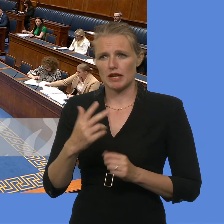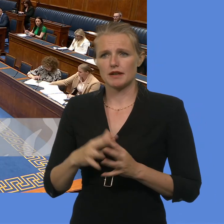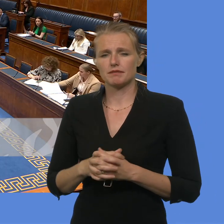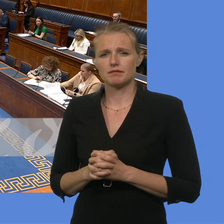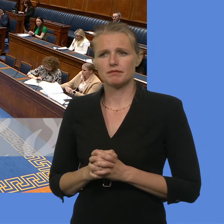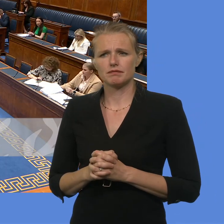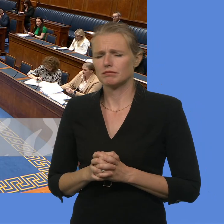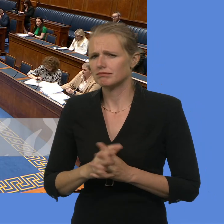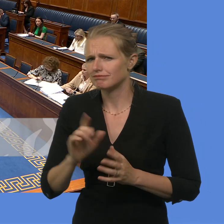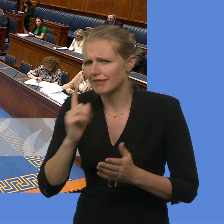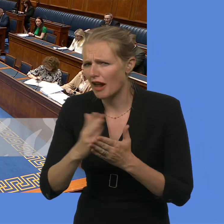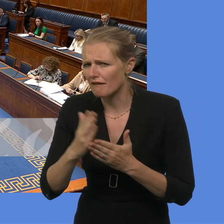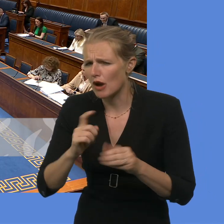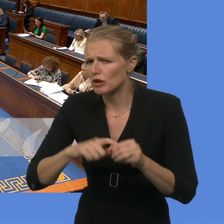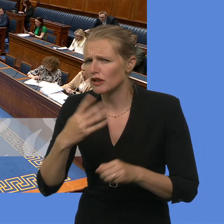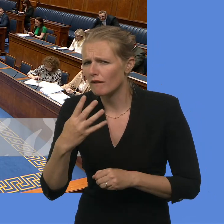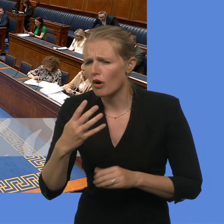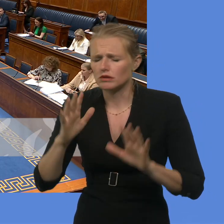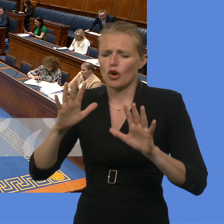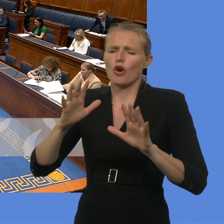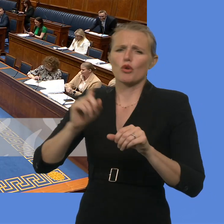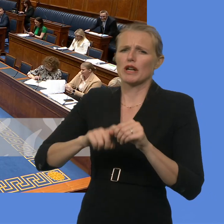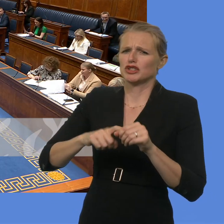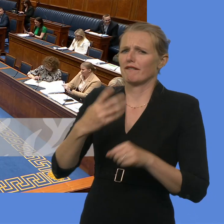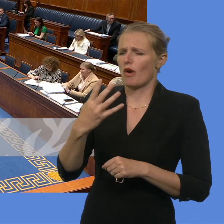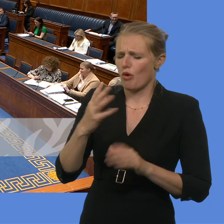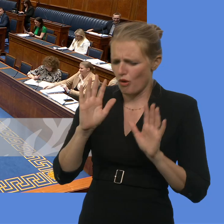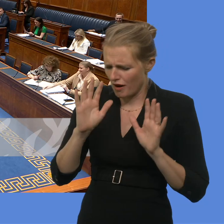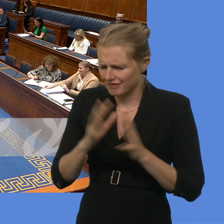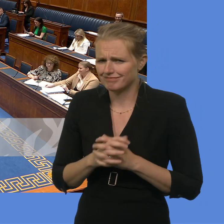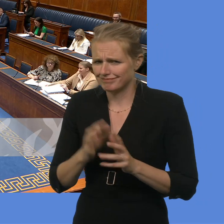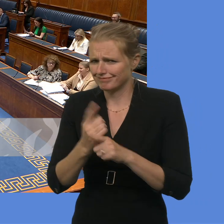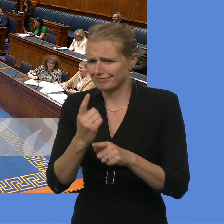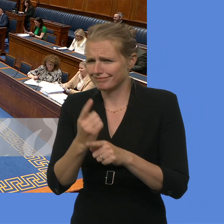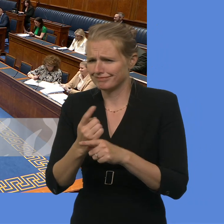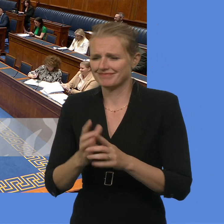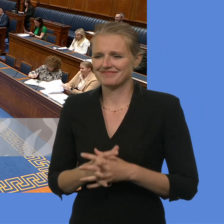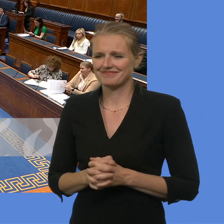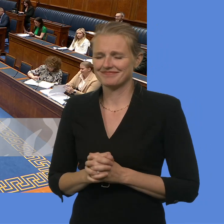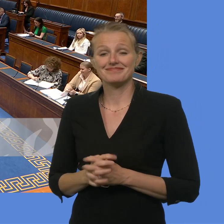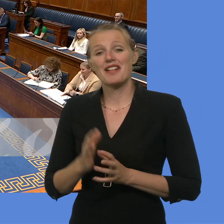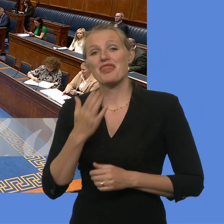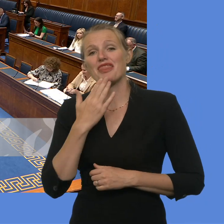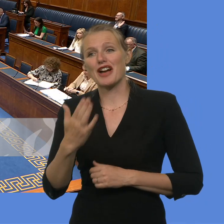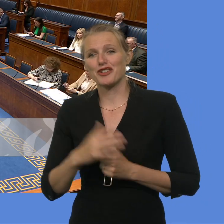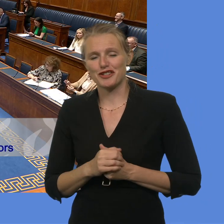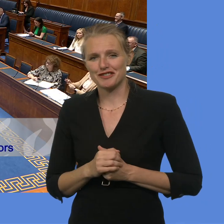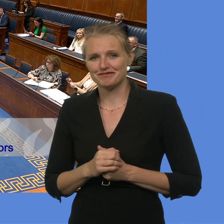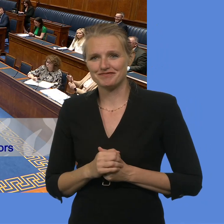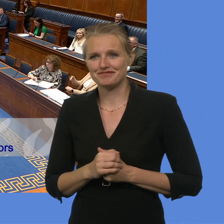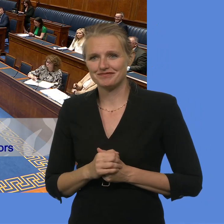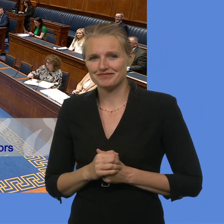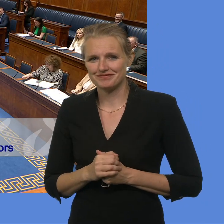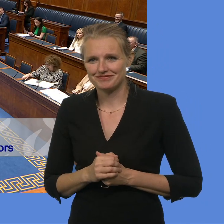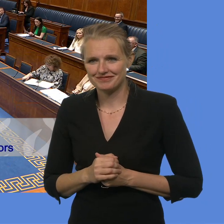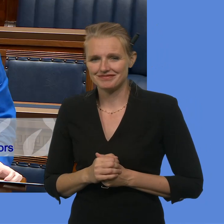Question four, I think, Mr... Sorry. Keshe Deborah Cahar. four. Minister. Thank you, Mr Speaker. That will teach me a lesson to remove